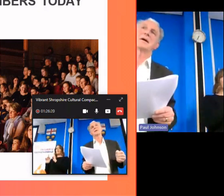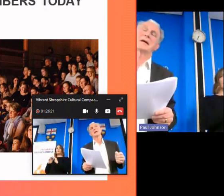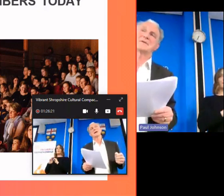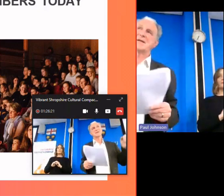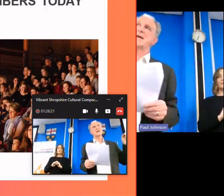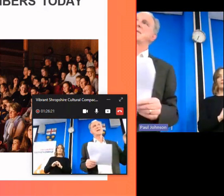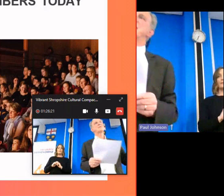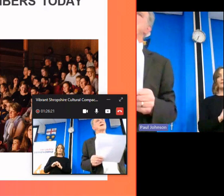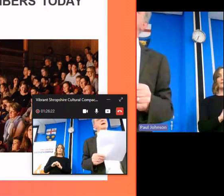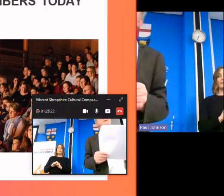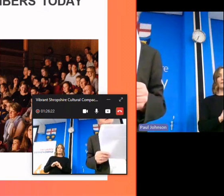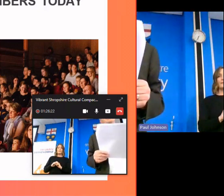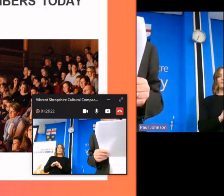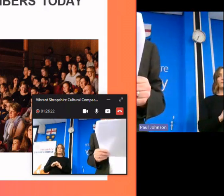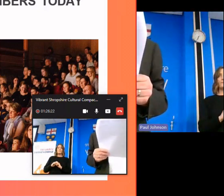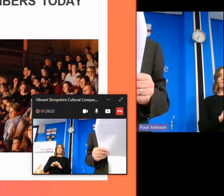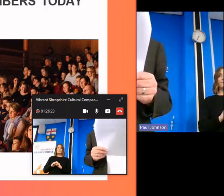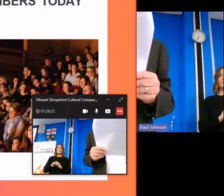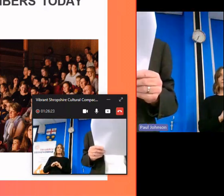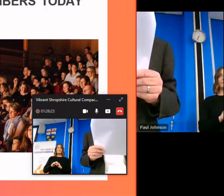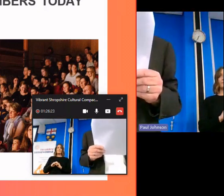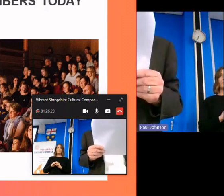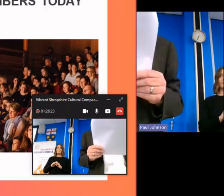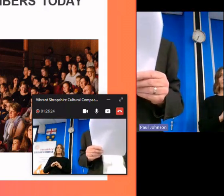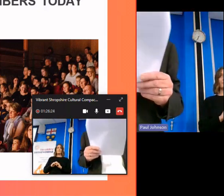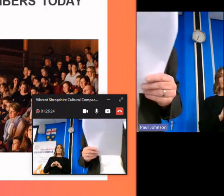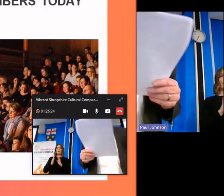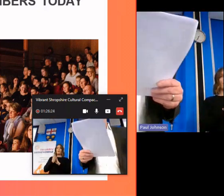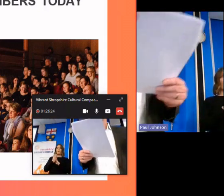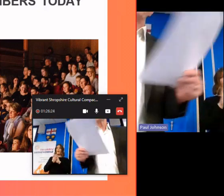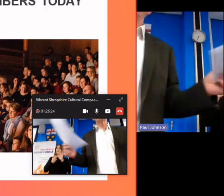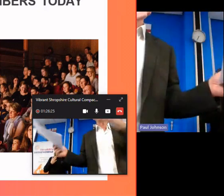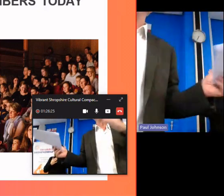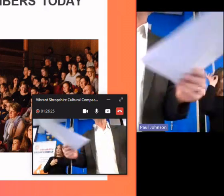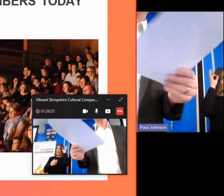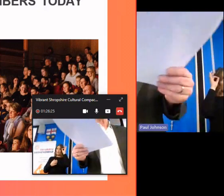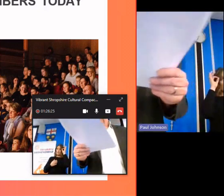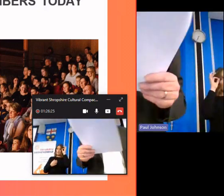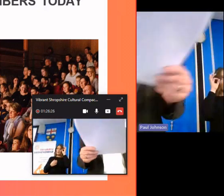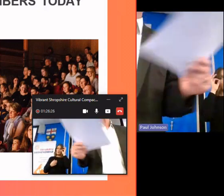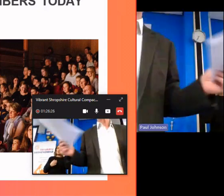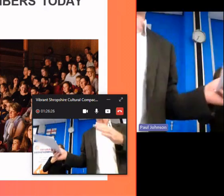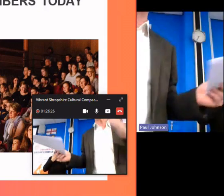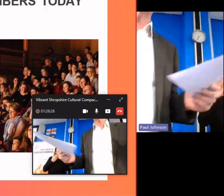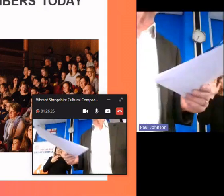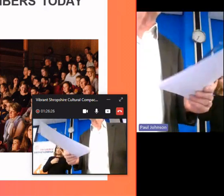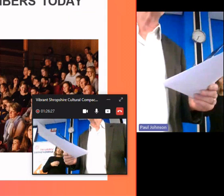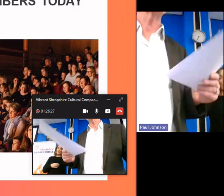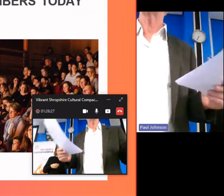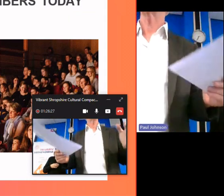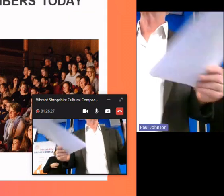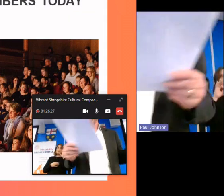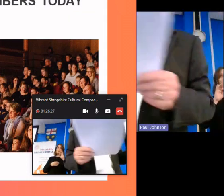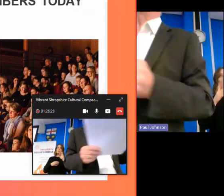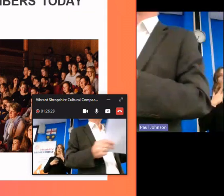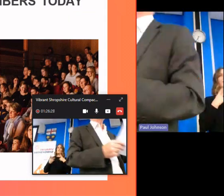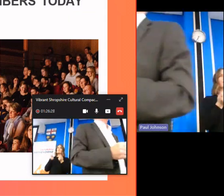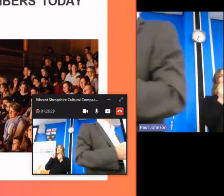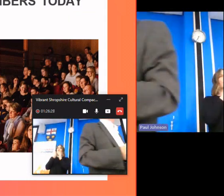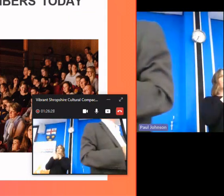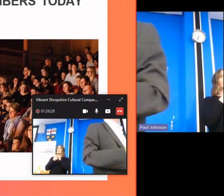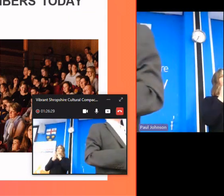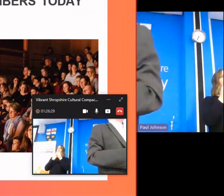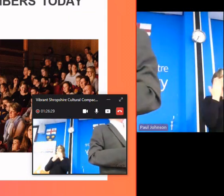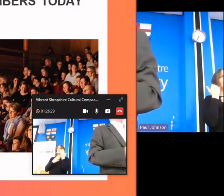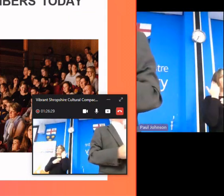uh let's say that uh hereford council and we'll come back to heritage council because of course we've had a change of leadership